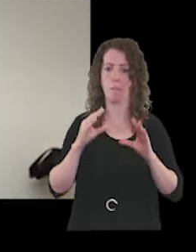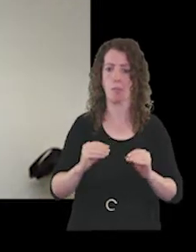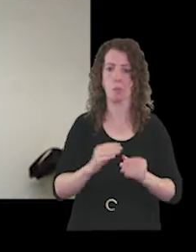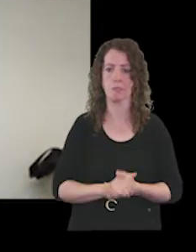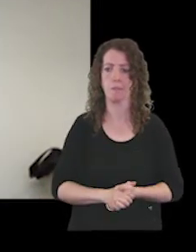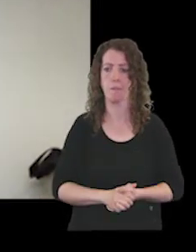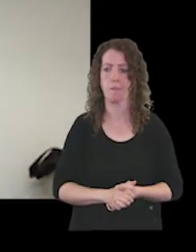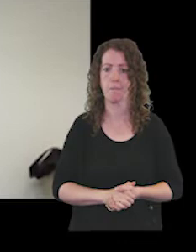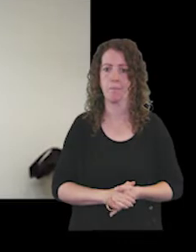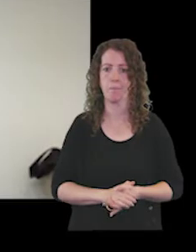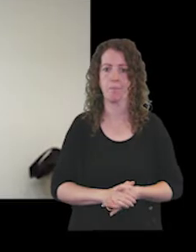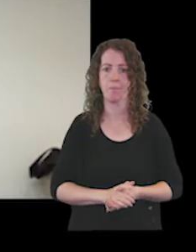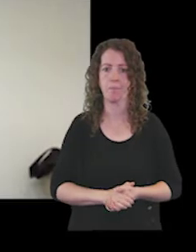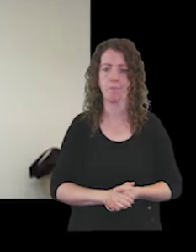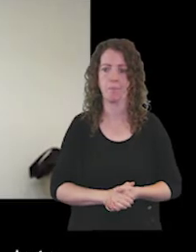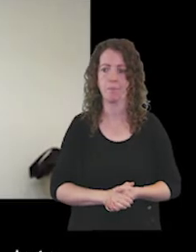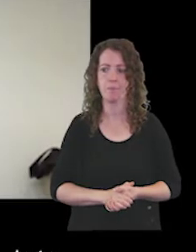a second.